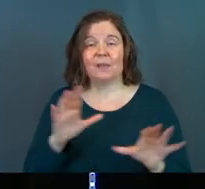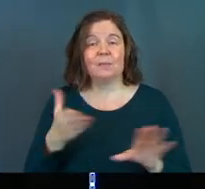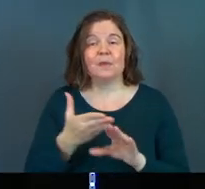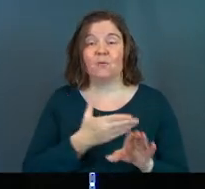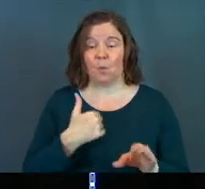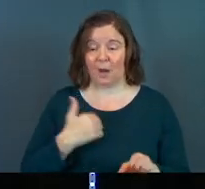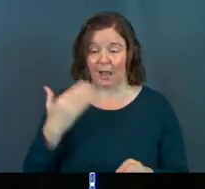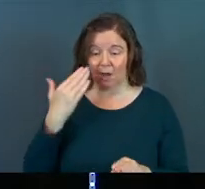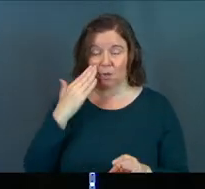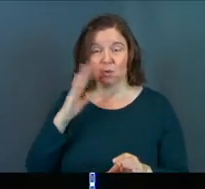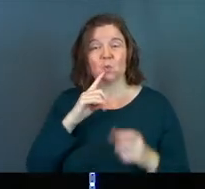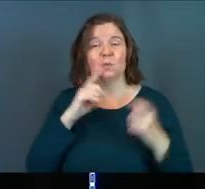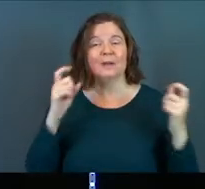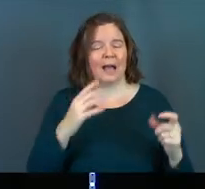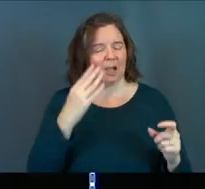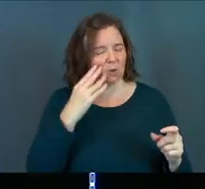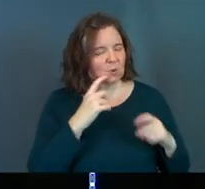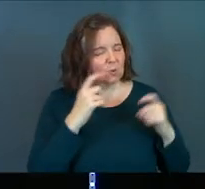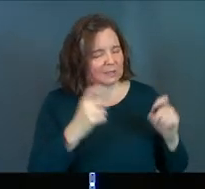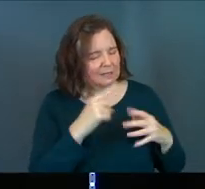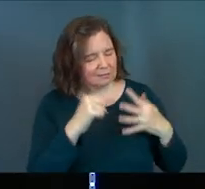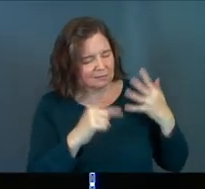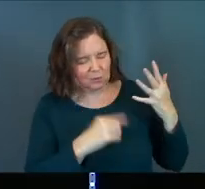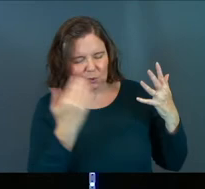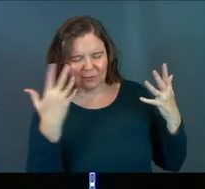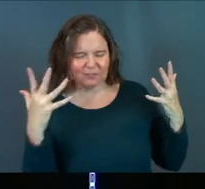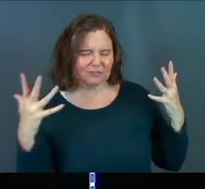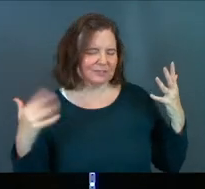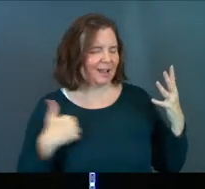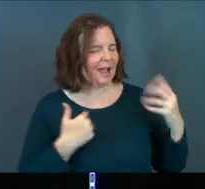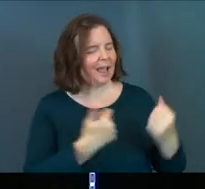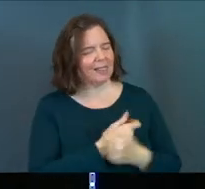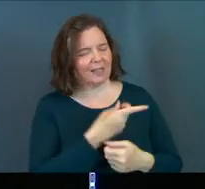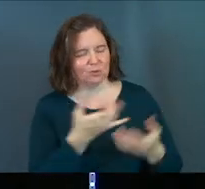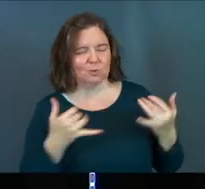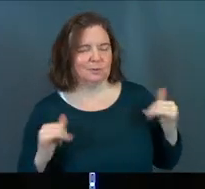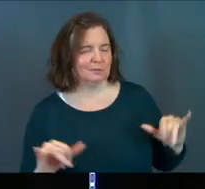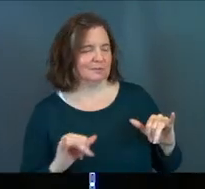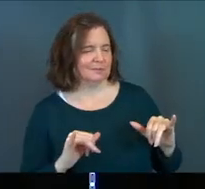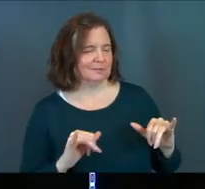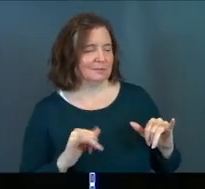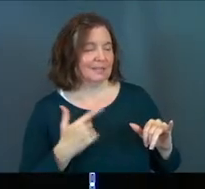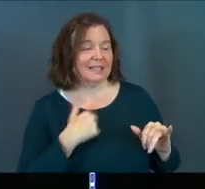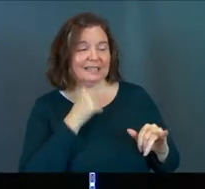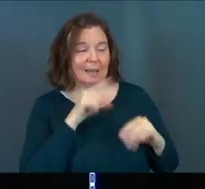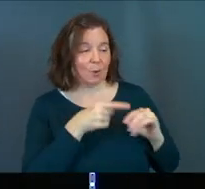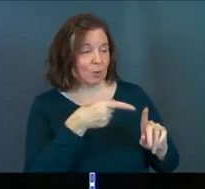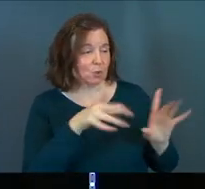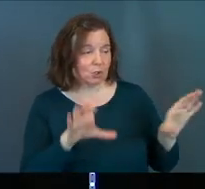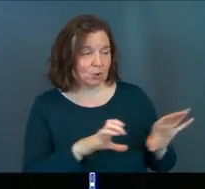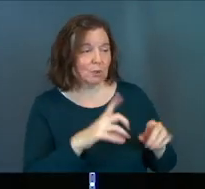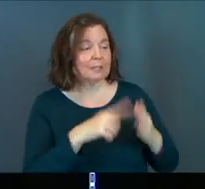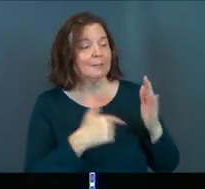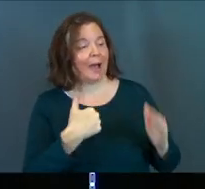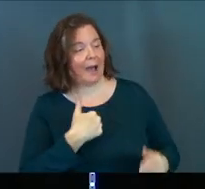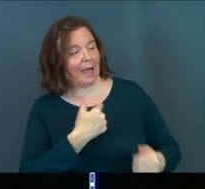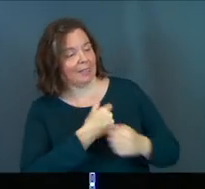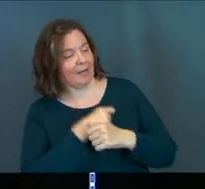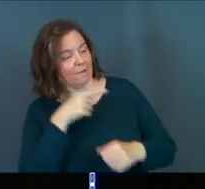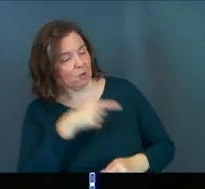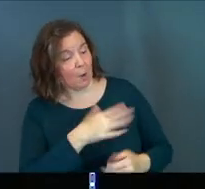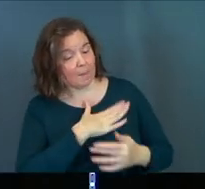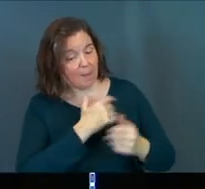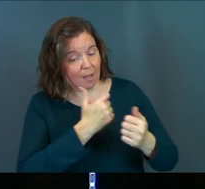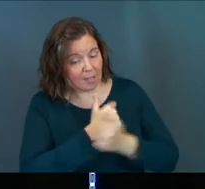before, when I knew you were going to be a sinner, before you cleaned yourself up, before any, I loved you. It's not about what you can do. It's about the fact that I love you